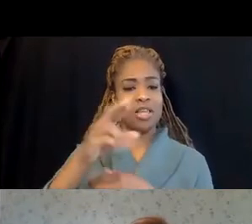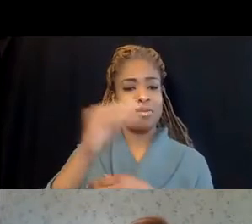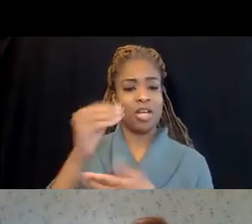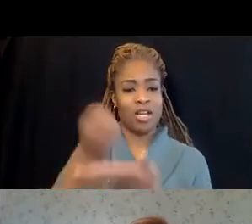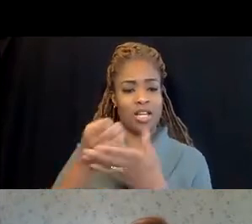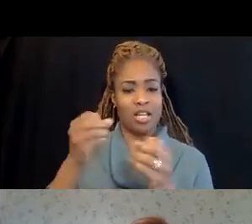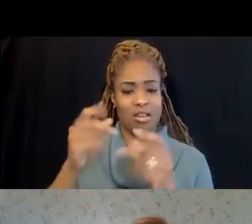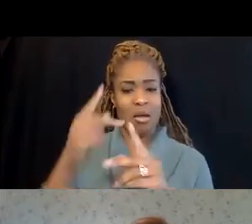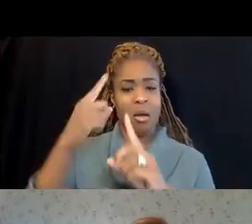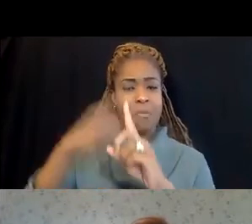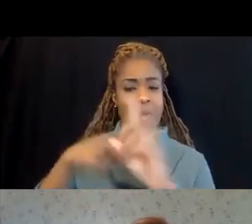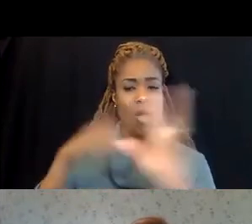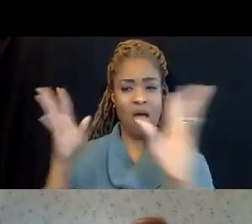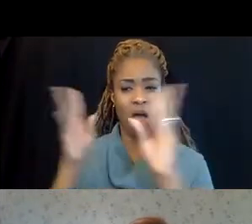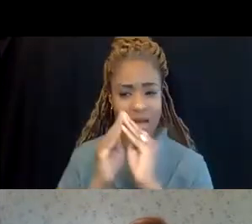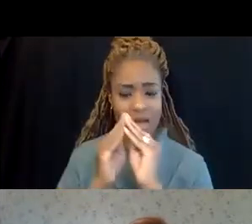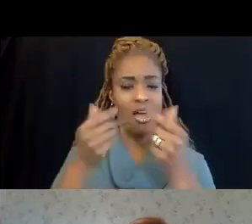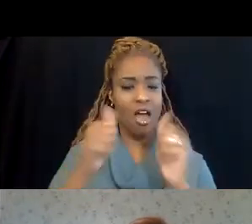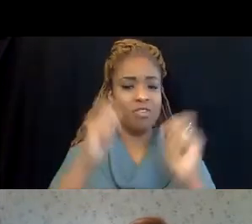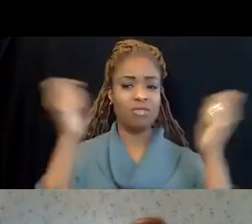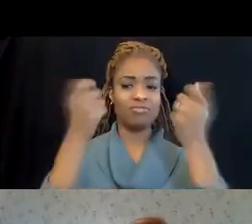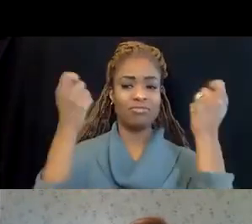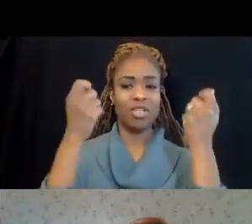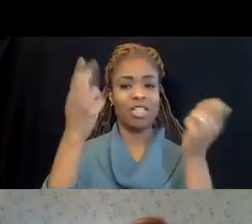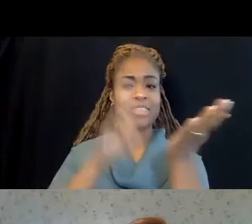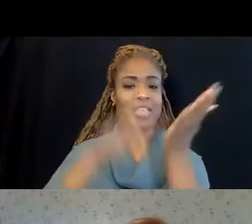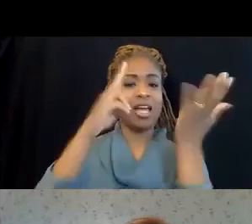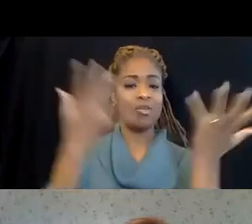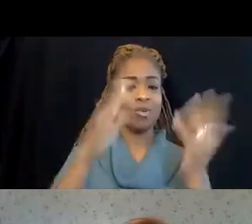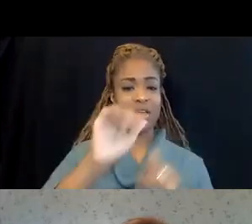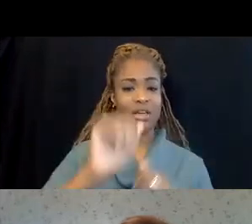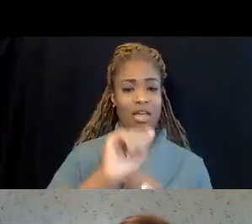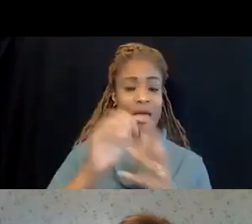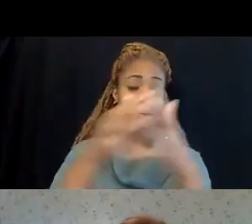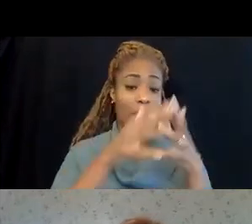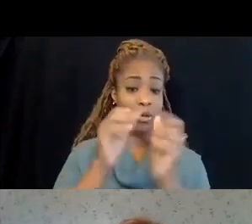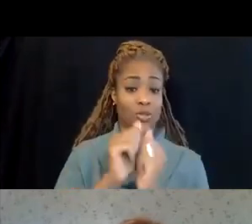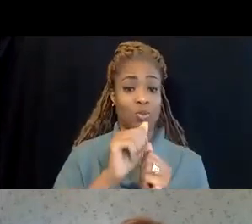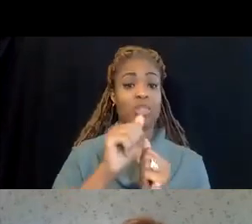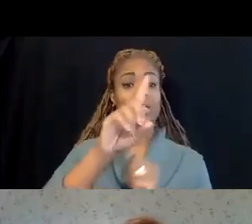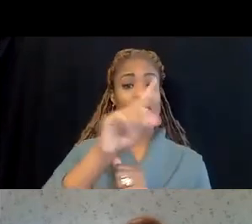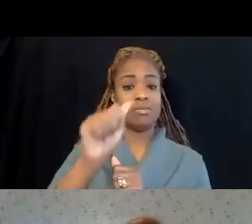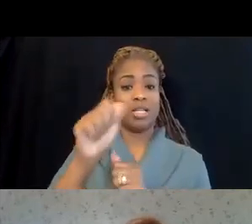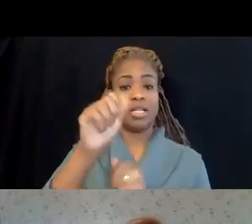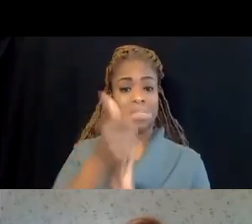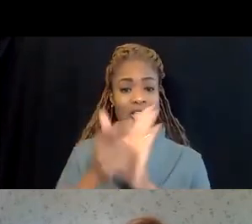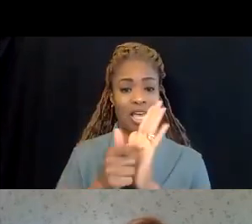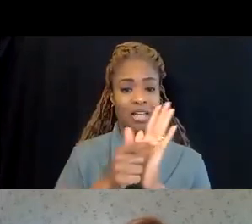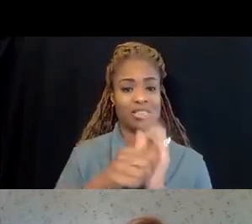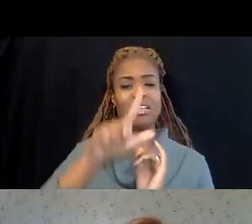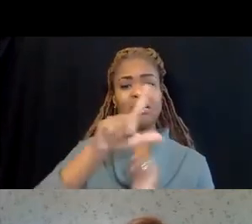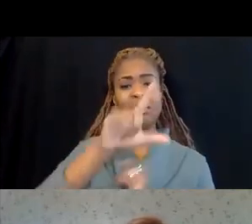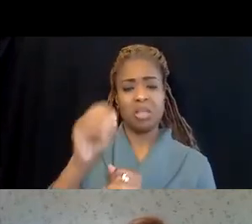efforts to commemorate the 30th anniversary of the signing of the Americans with Disability Act. Leo has many direct